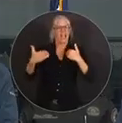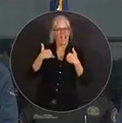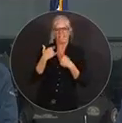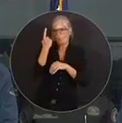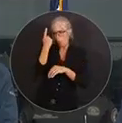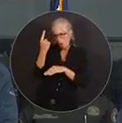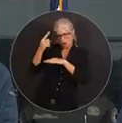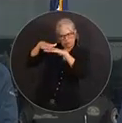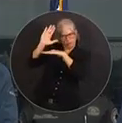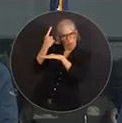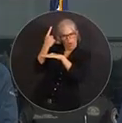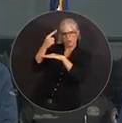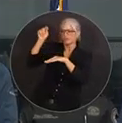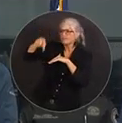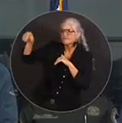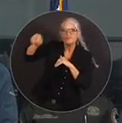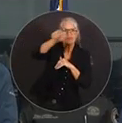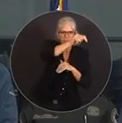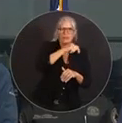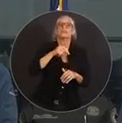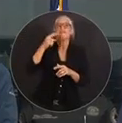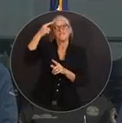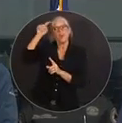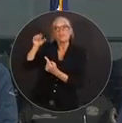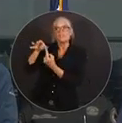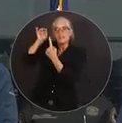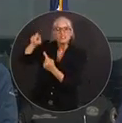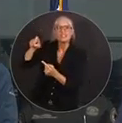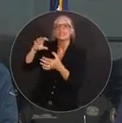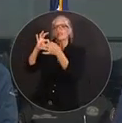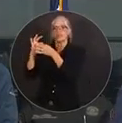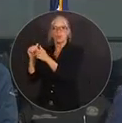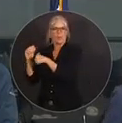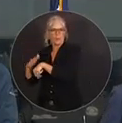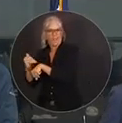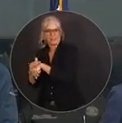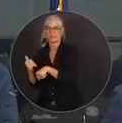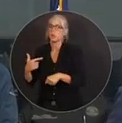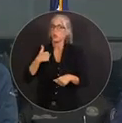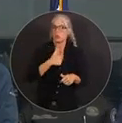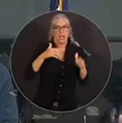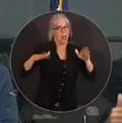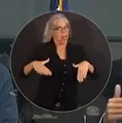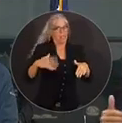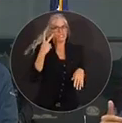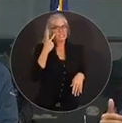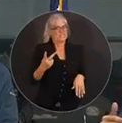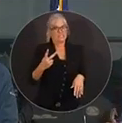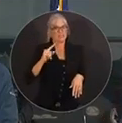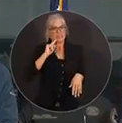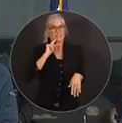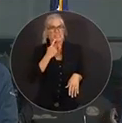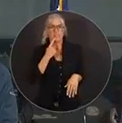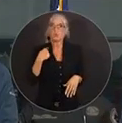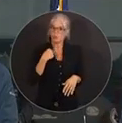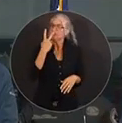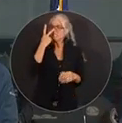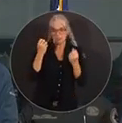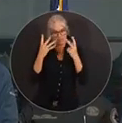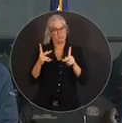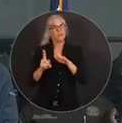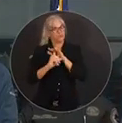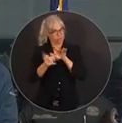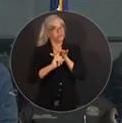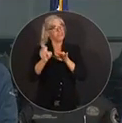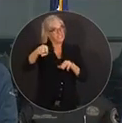and at least one special-needs shelters. We have not seen a major, even though we've seen a lot of evacuations, we